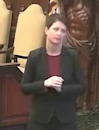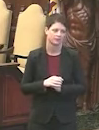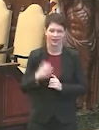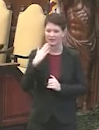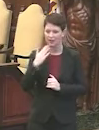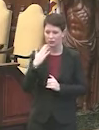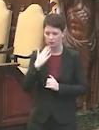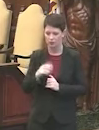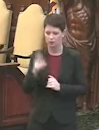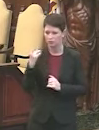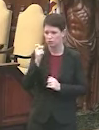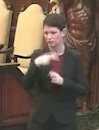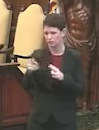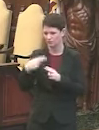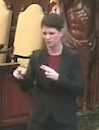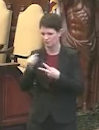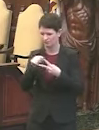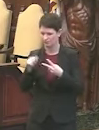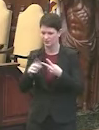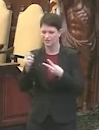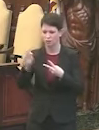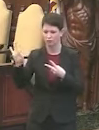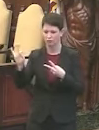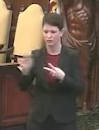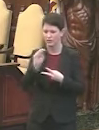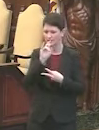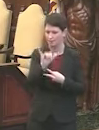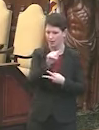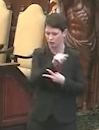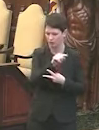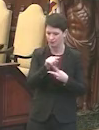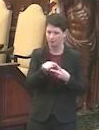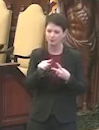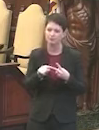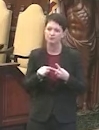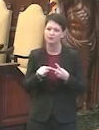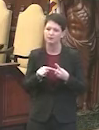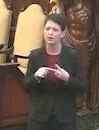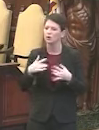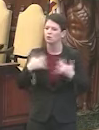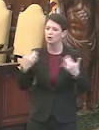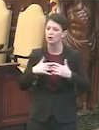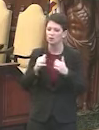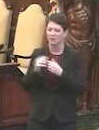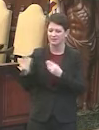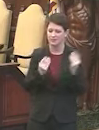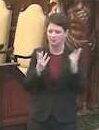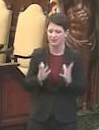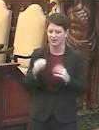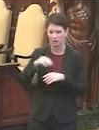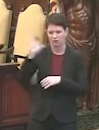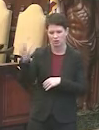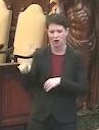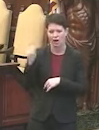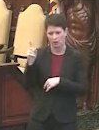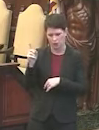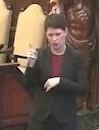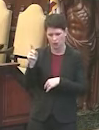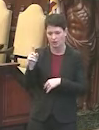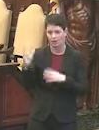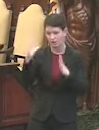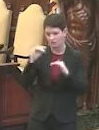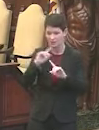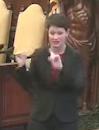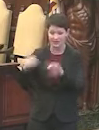Thank you. Two quick questions for Dr. Frawley and the mayor. Can you give us an update on the mediator in Chicago? And do you